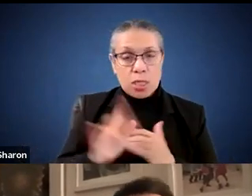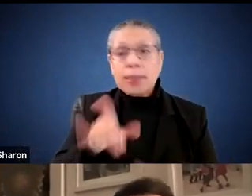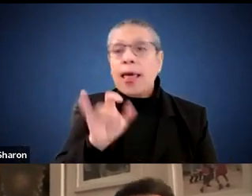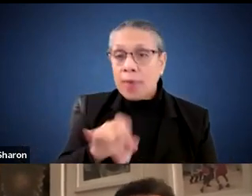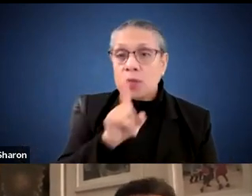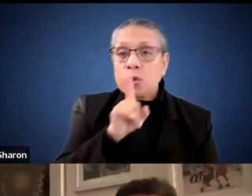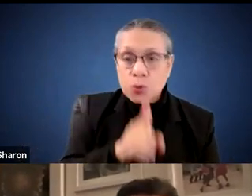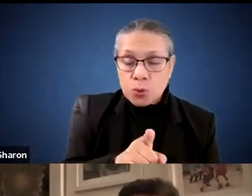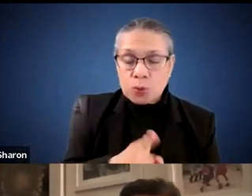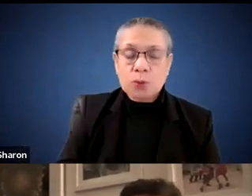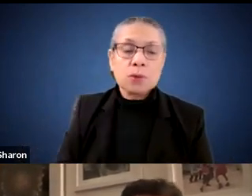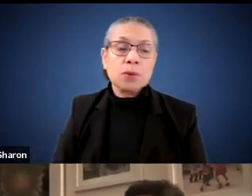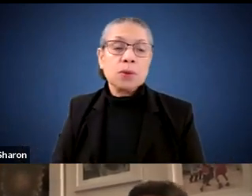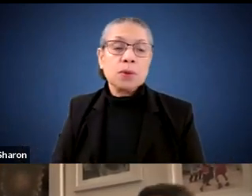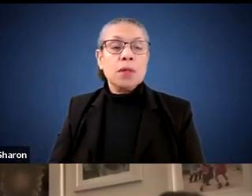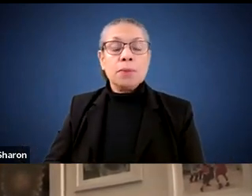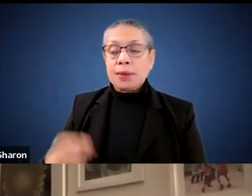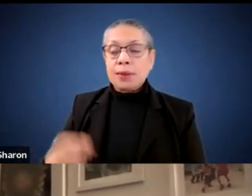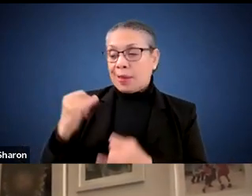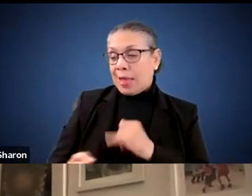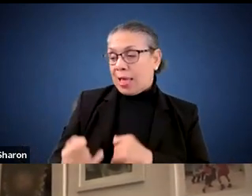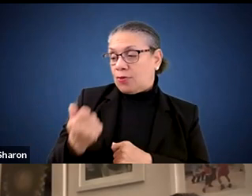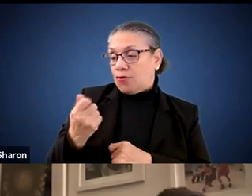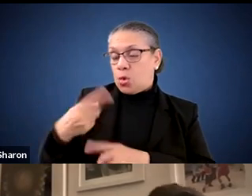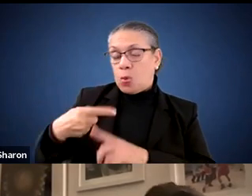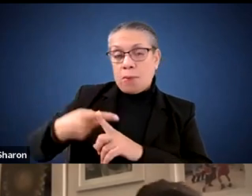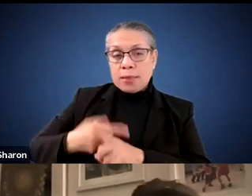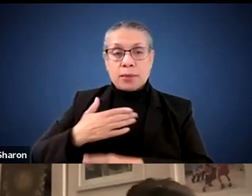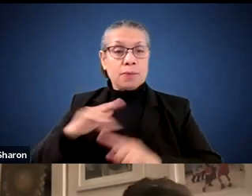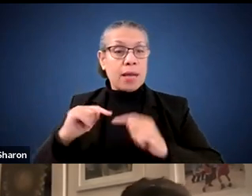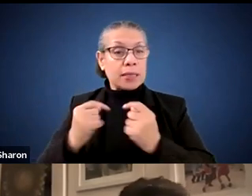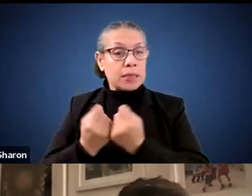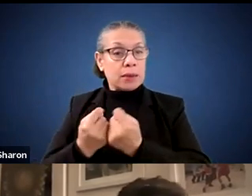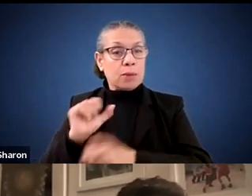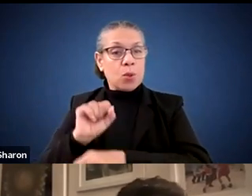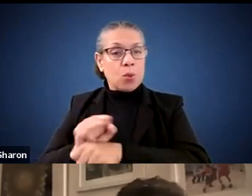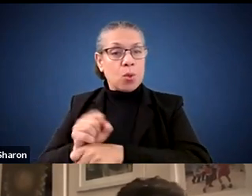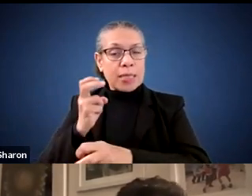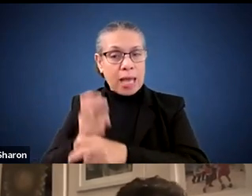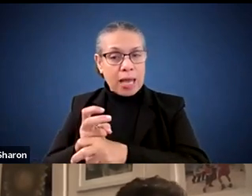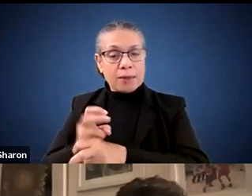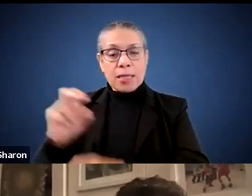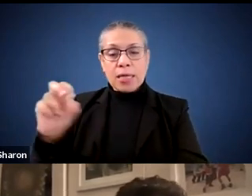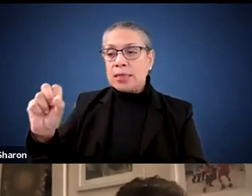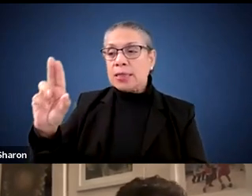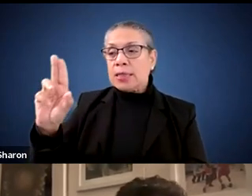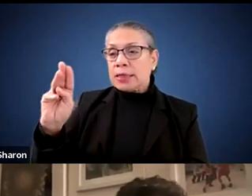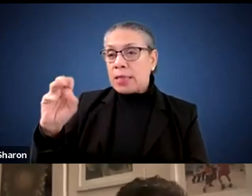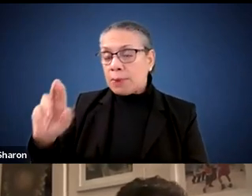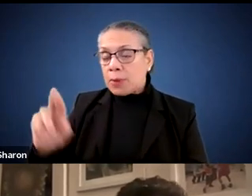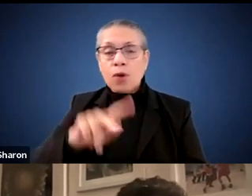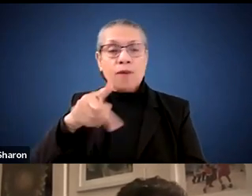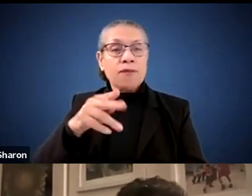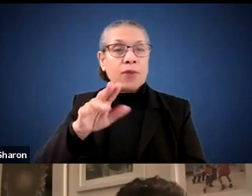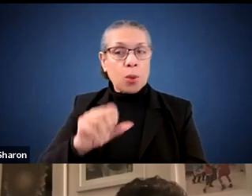Over the last several months, my team has been working hard to bring Sumner and Philbrick families, educators, and some